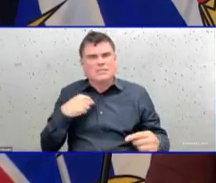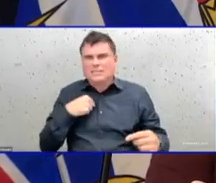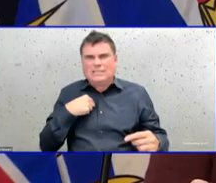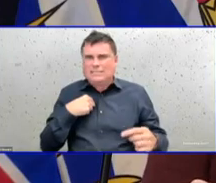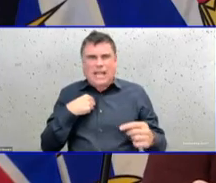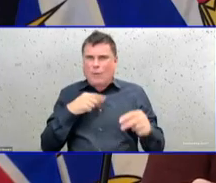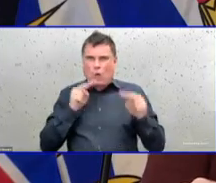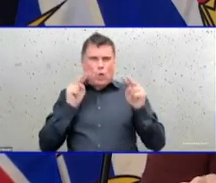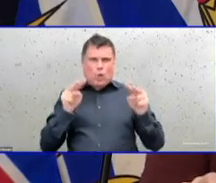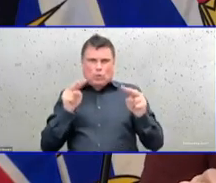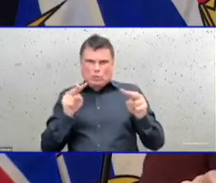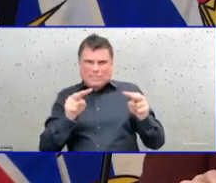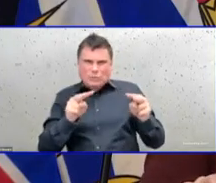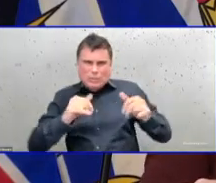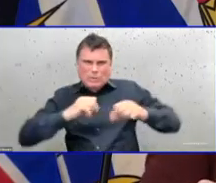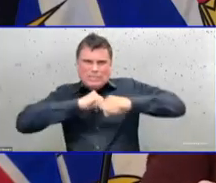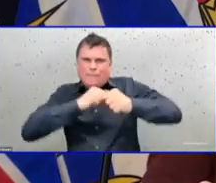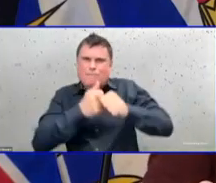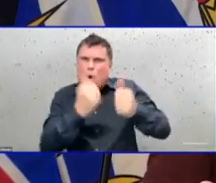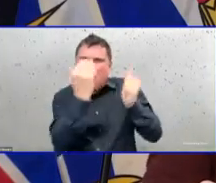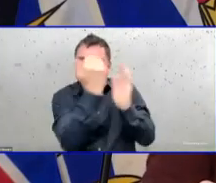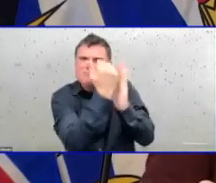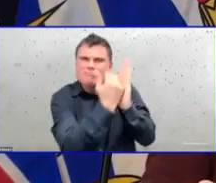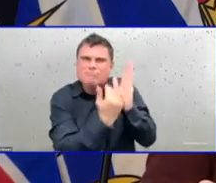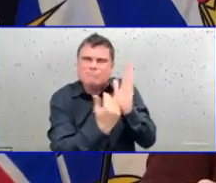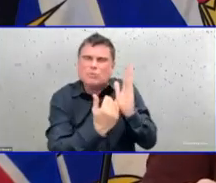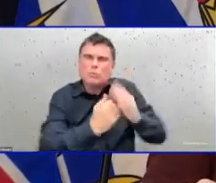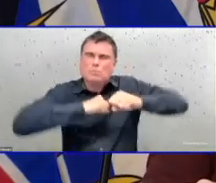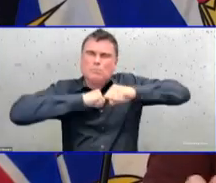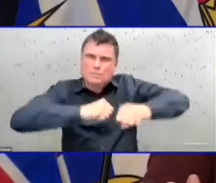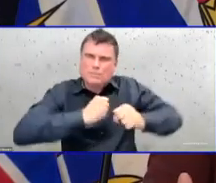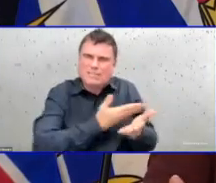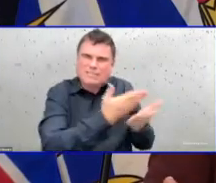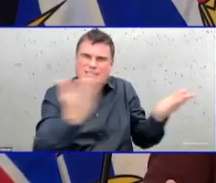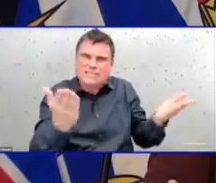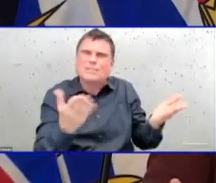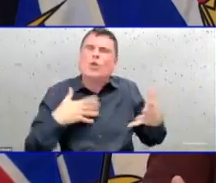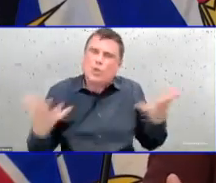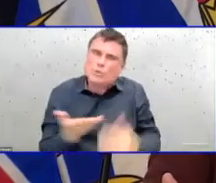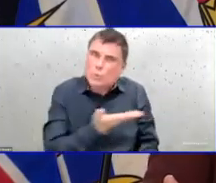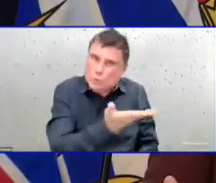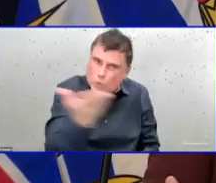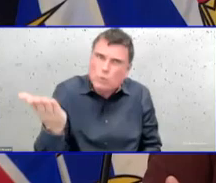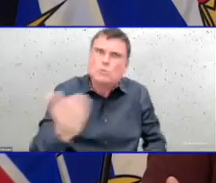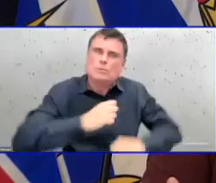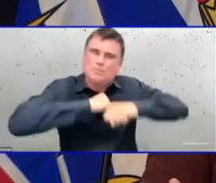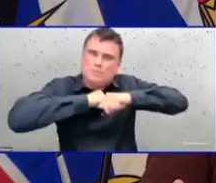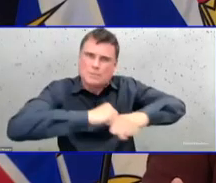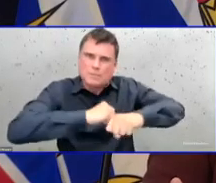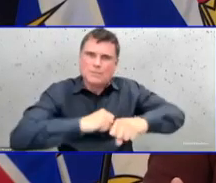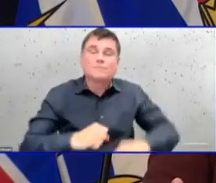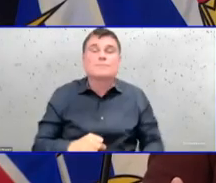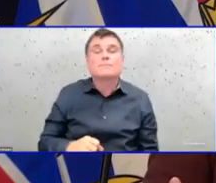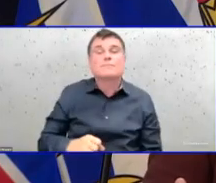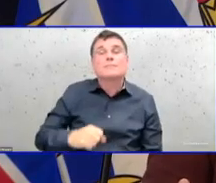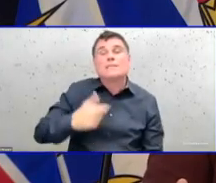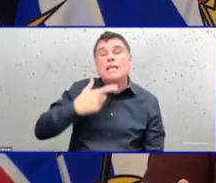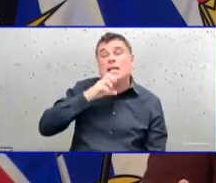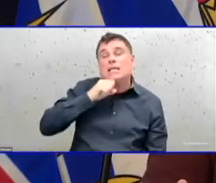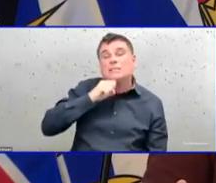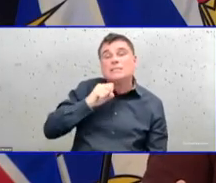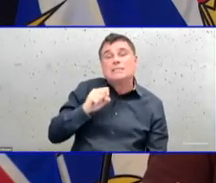Over the age of six months, we don't have a vaccine for influenza and people under the age of infants under six months.